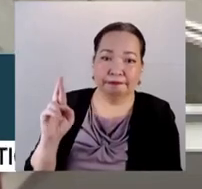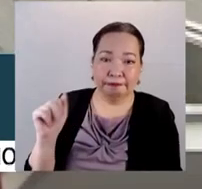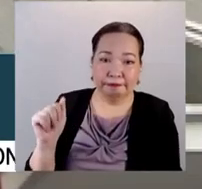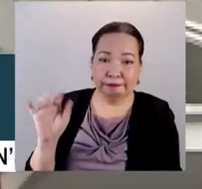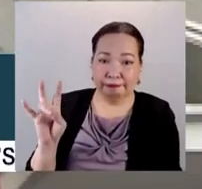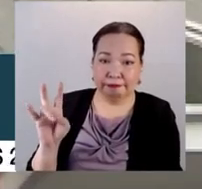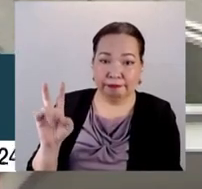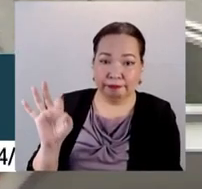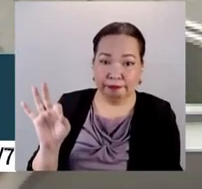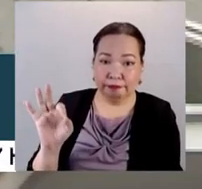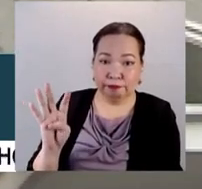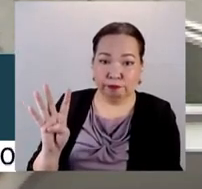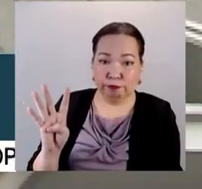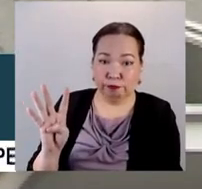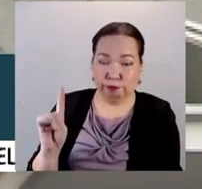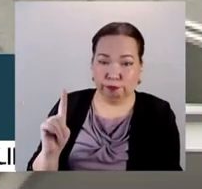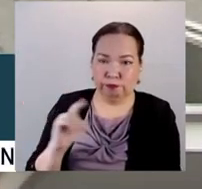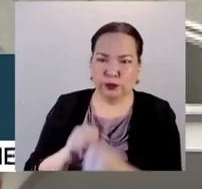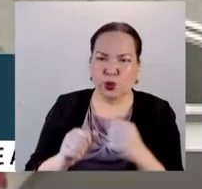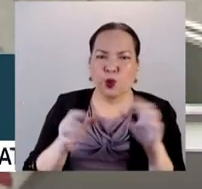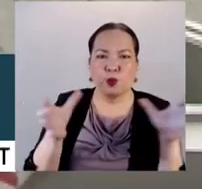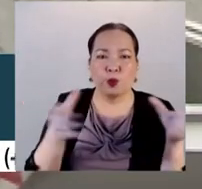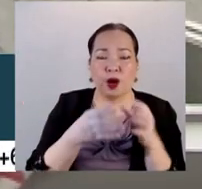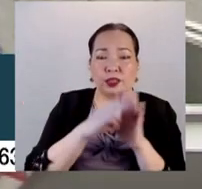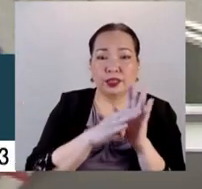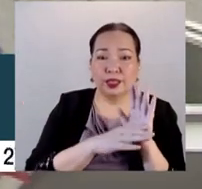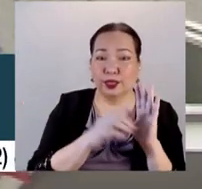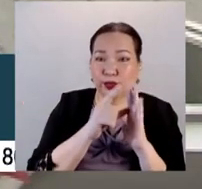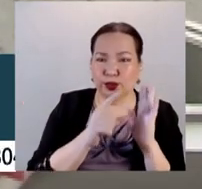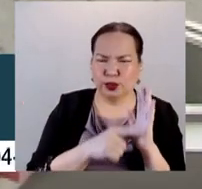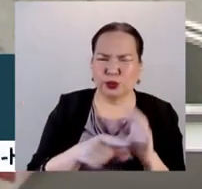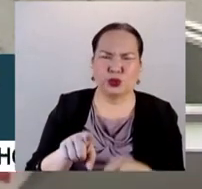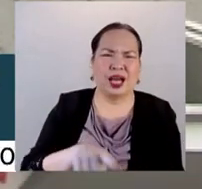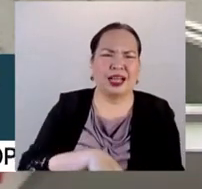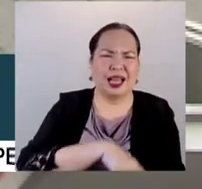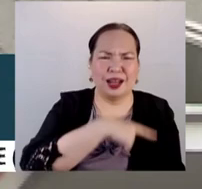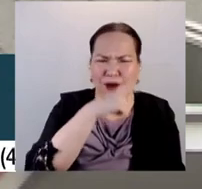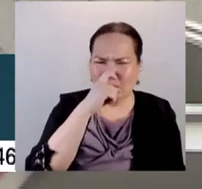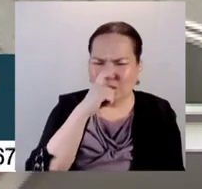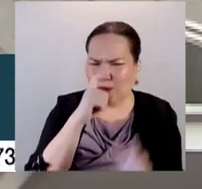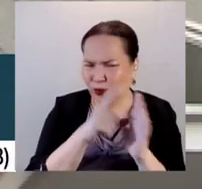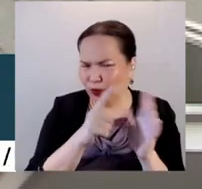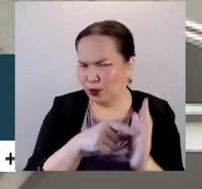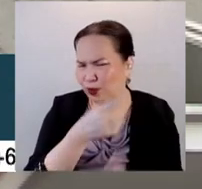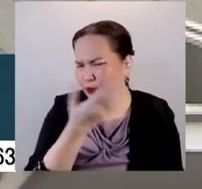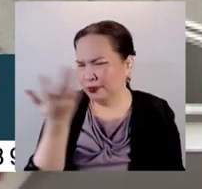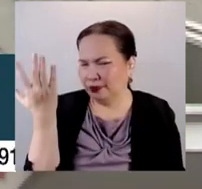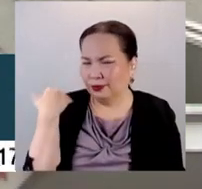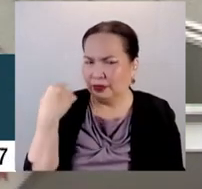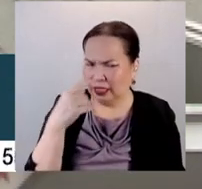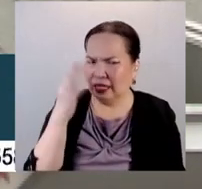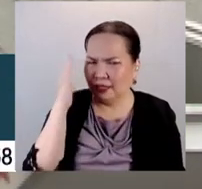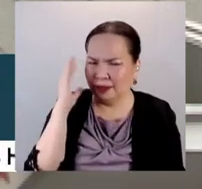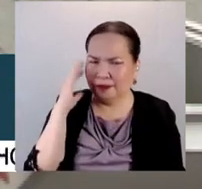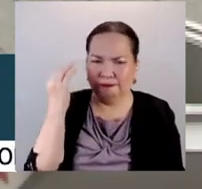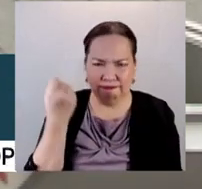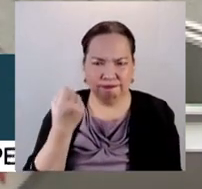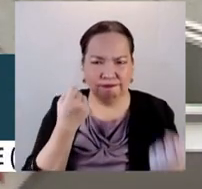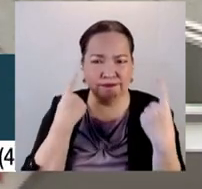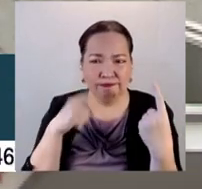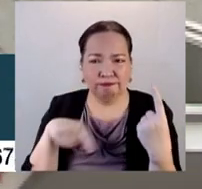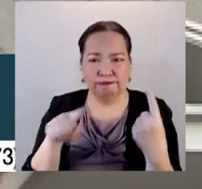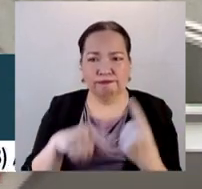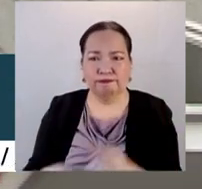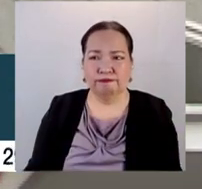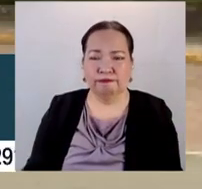-41 or the party list law. Napakatagal na po na batas na yan. And let's face it, perhaps there is